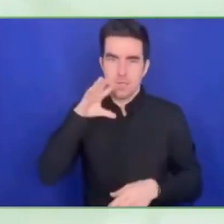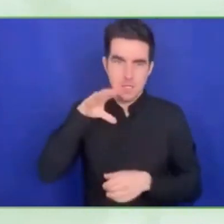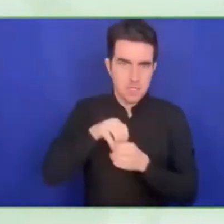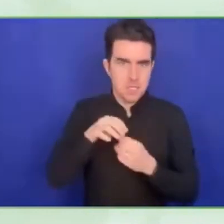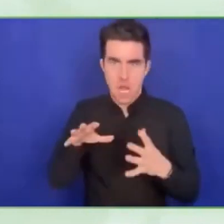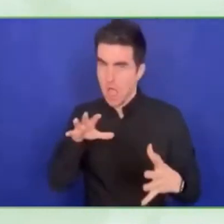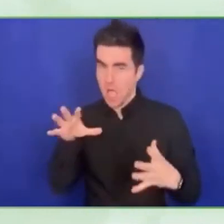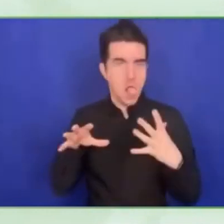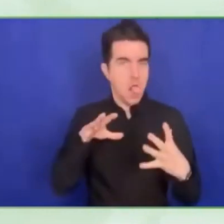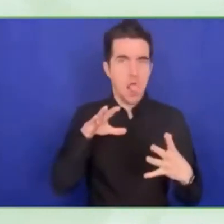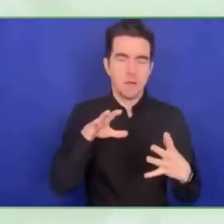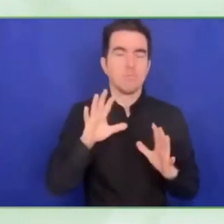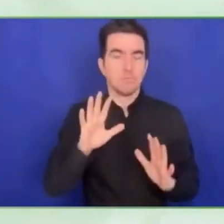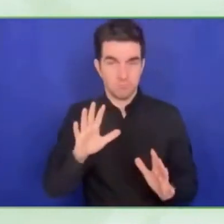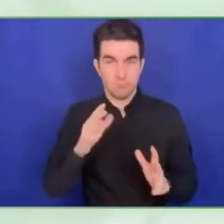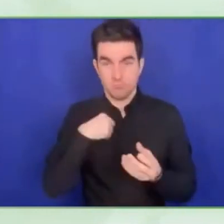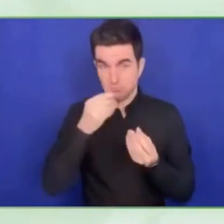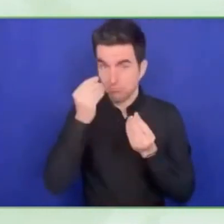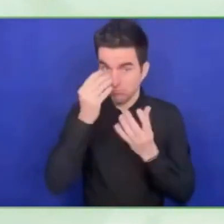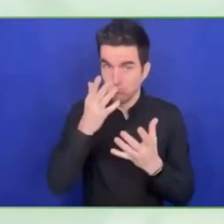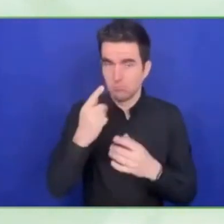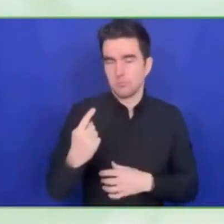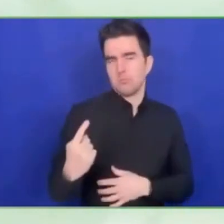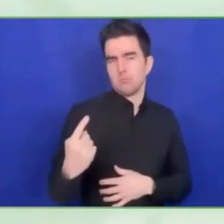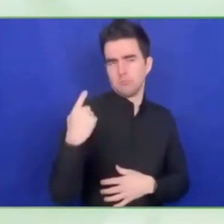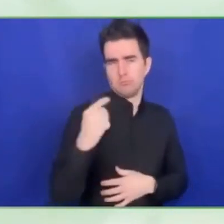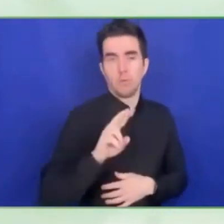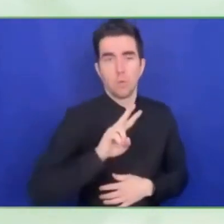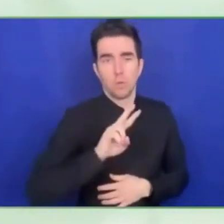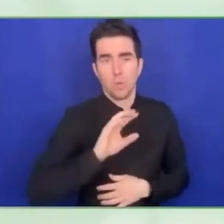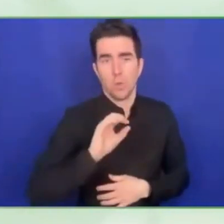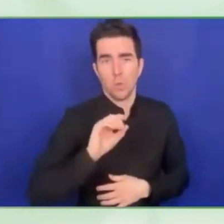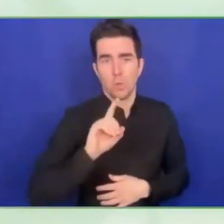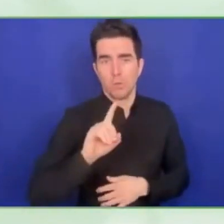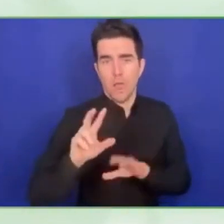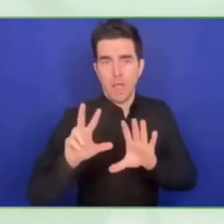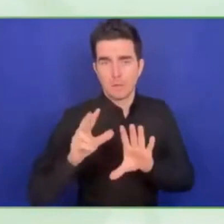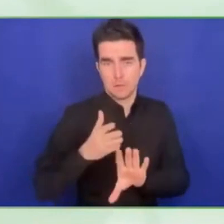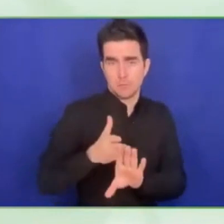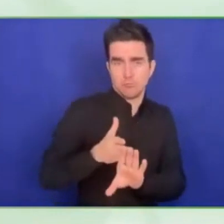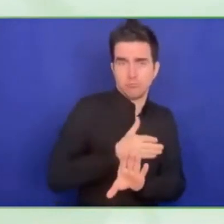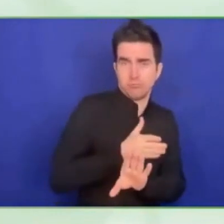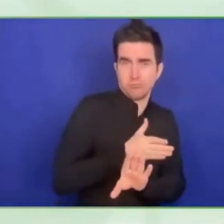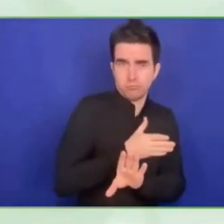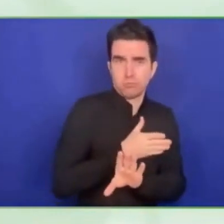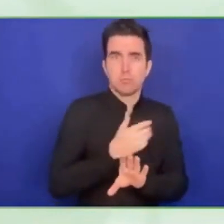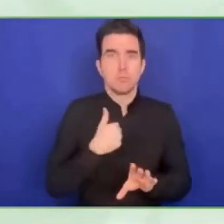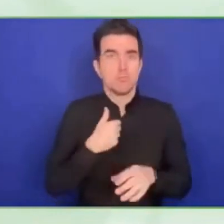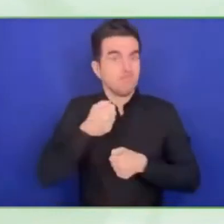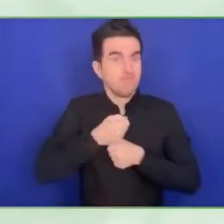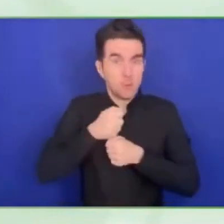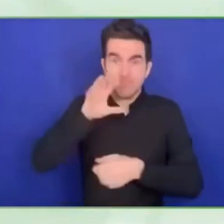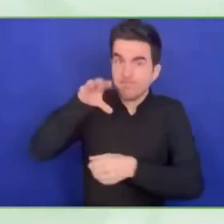and coming from a family where four siblings out of seven had disabilities.